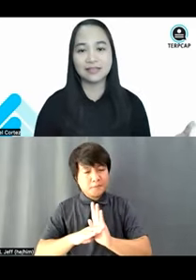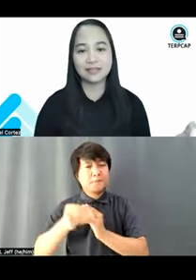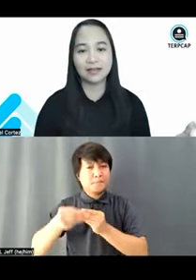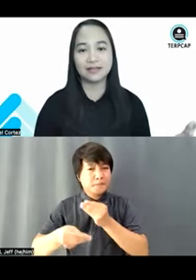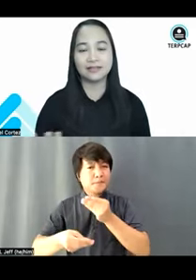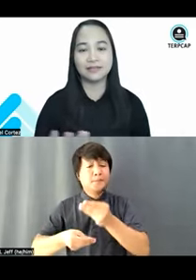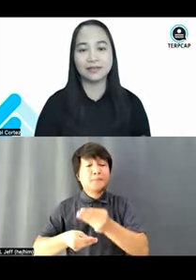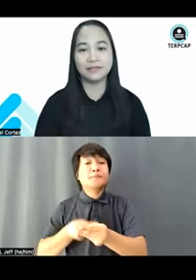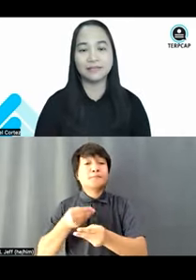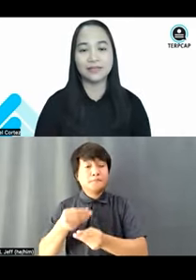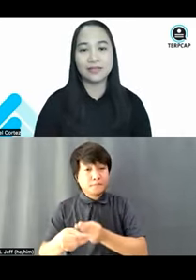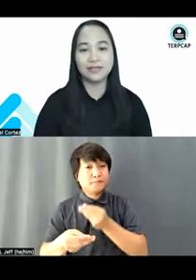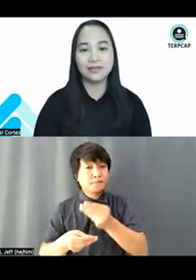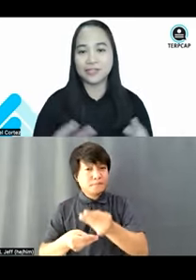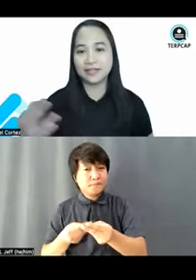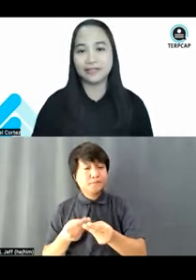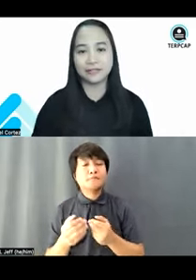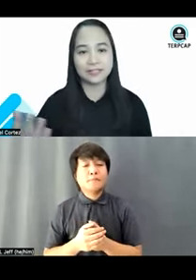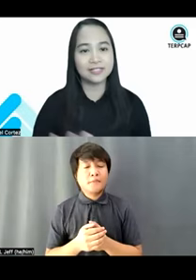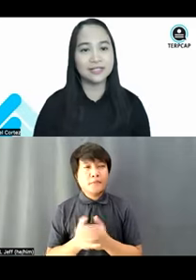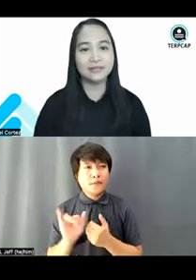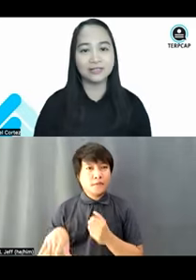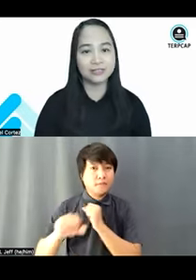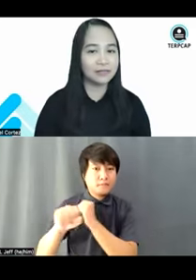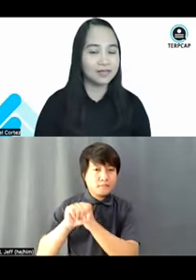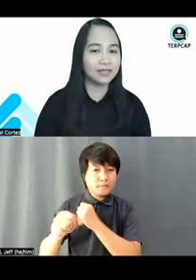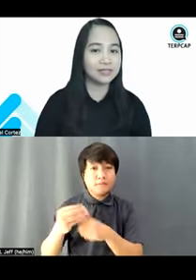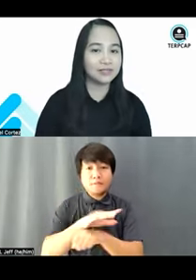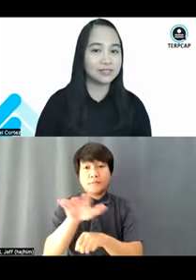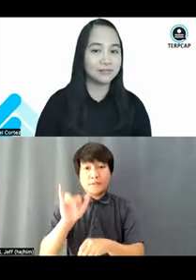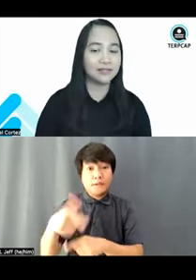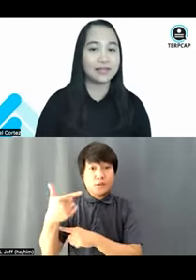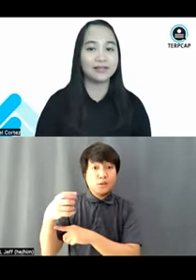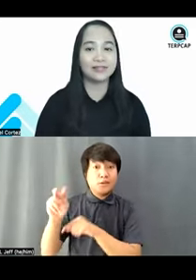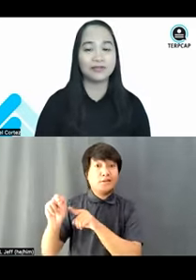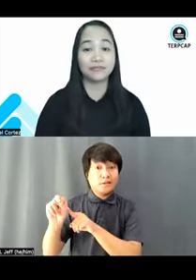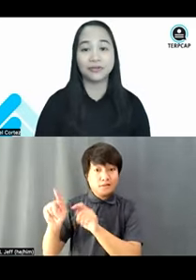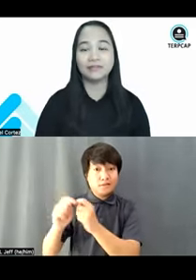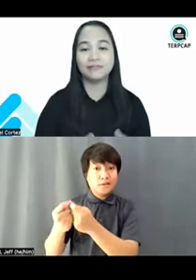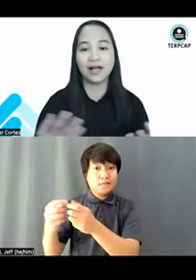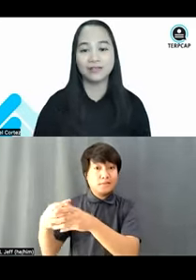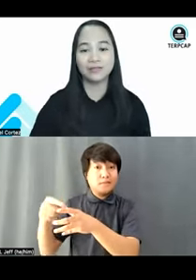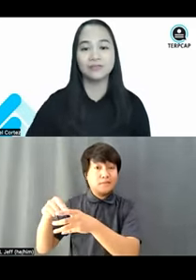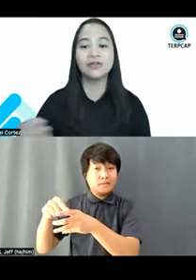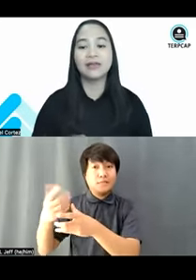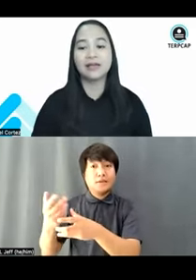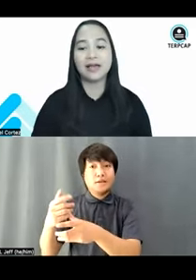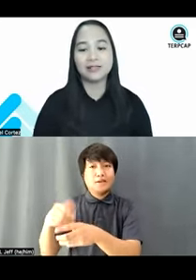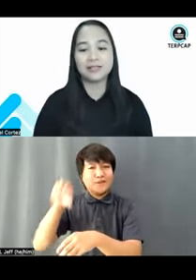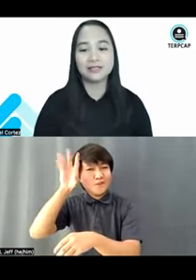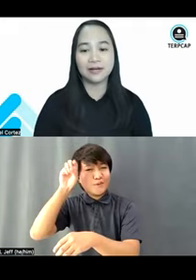this that, you know, Jen and her team are doing is really something that is of great value,